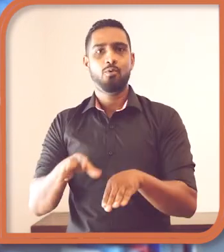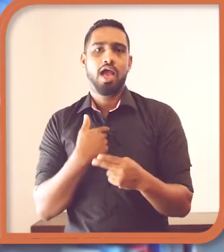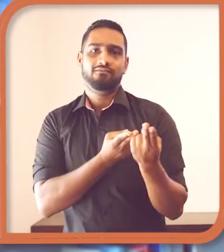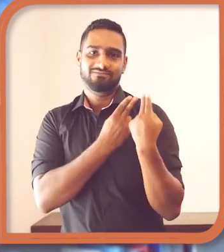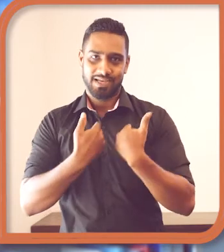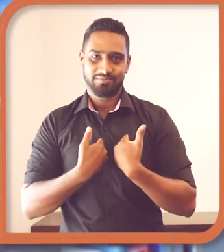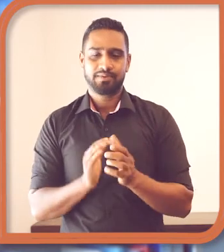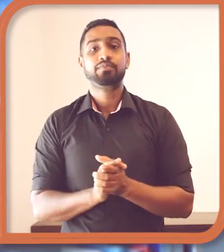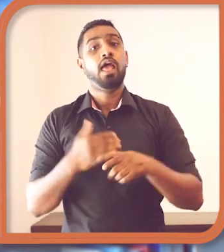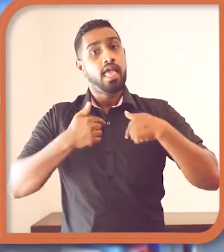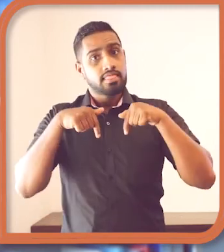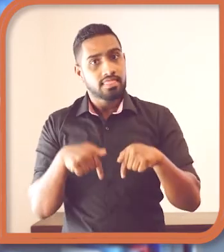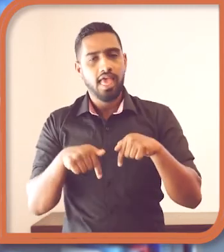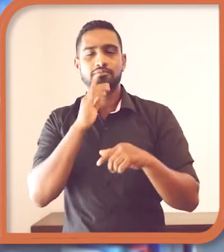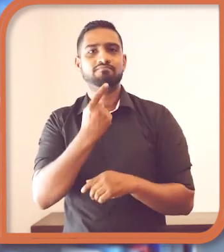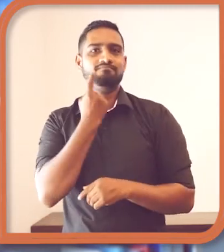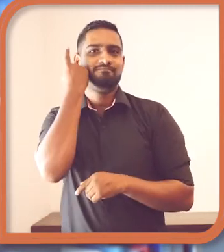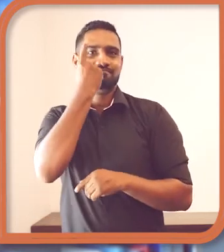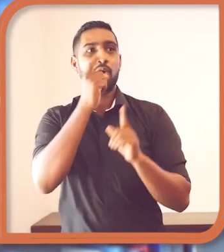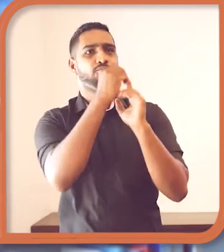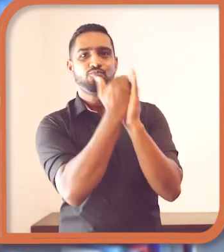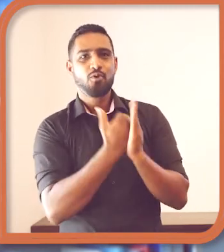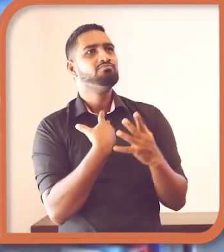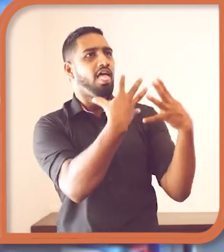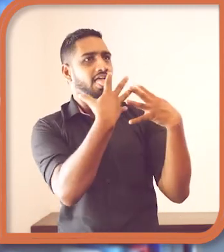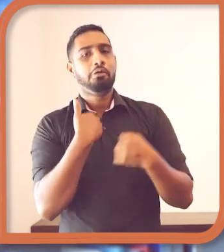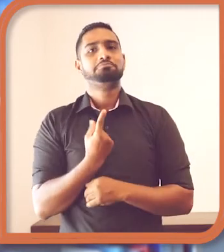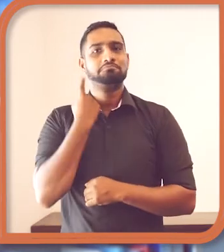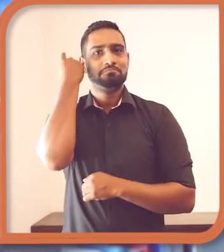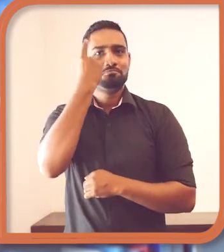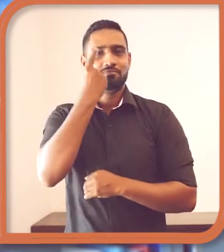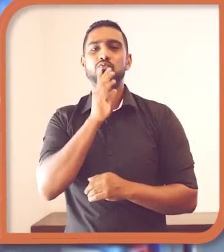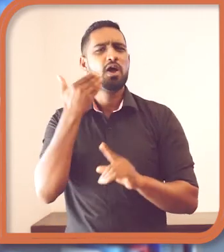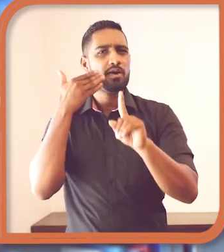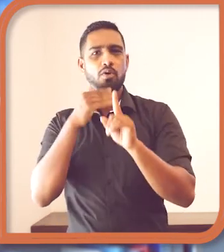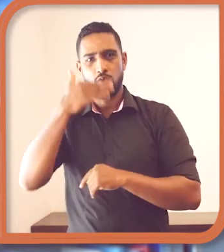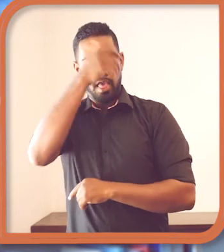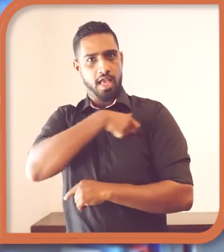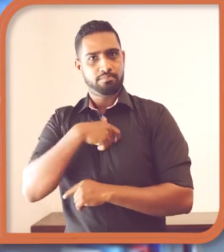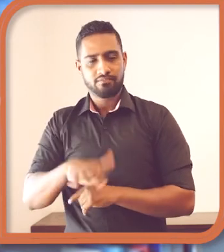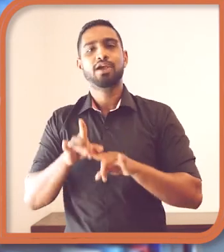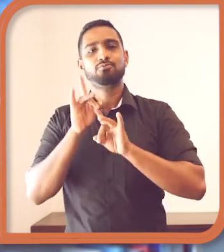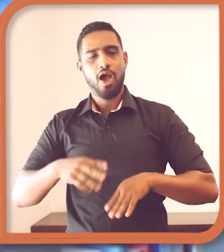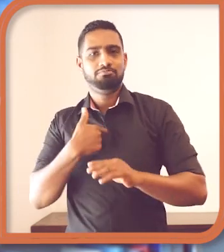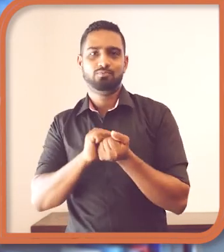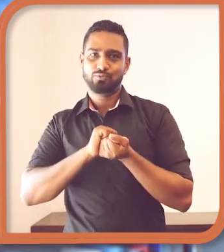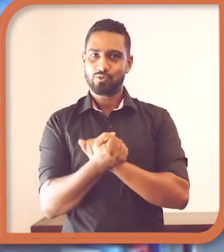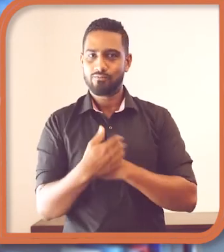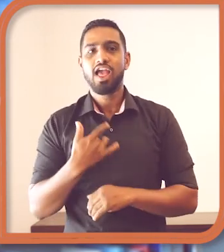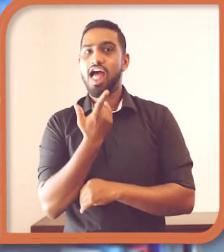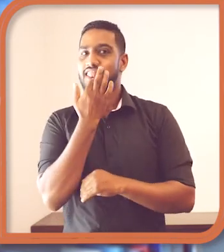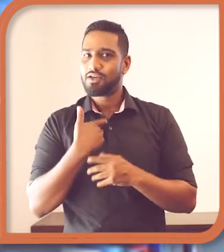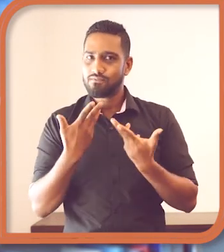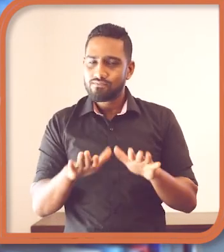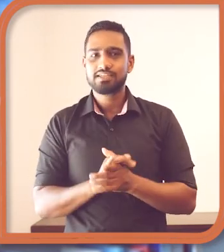So I have taken the knowledge out of this program Women in Leadership and I did my self